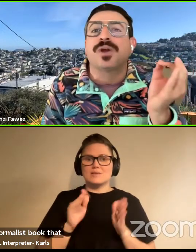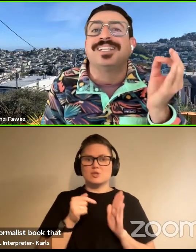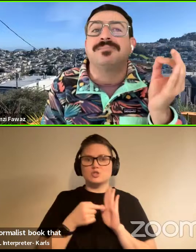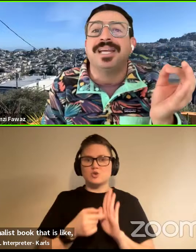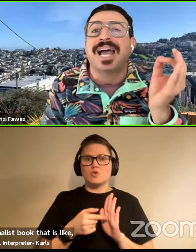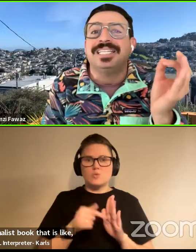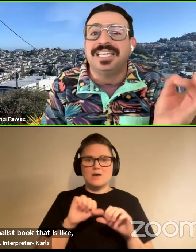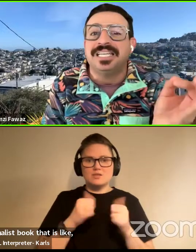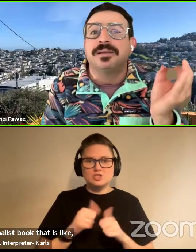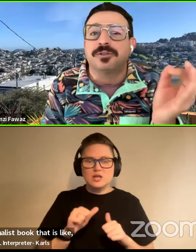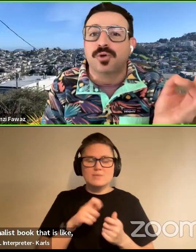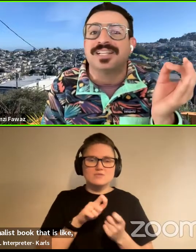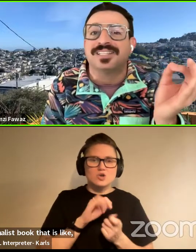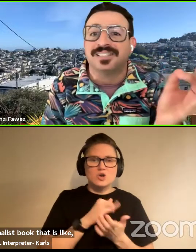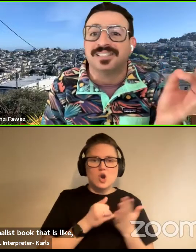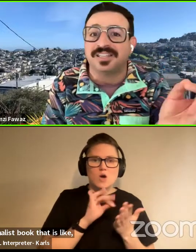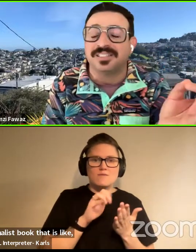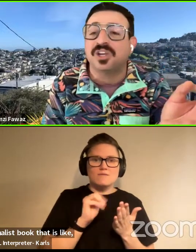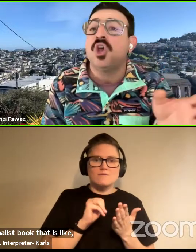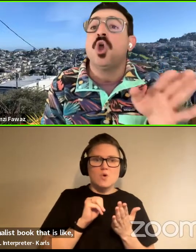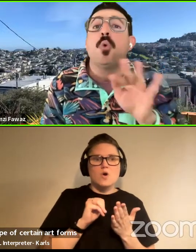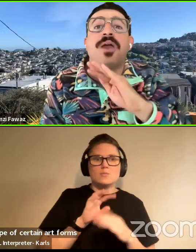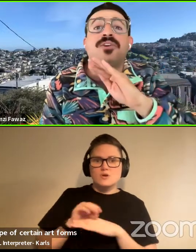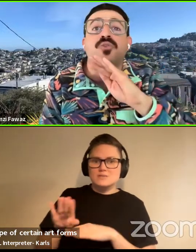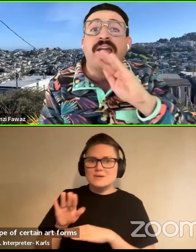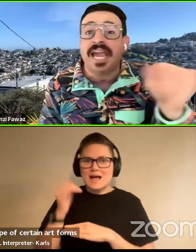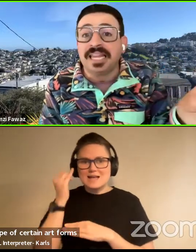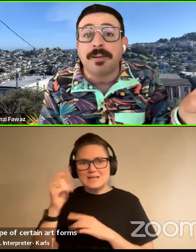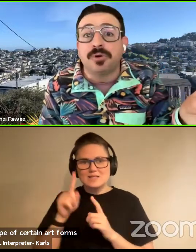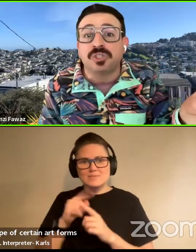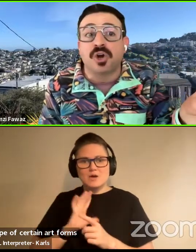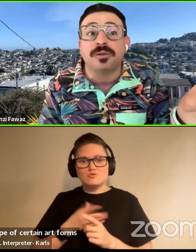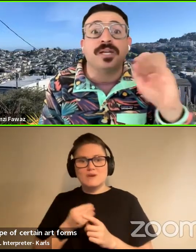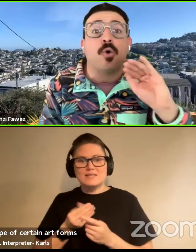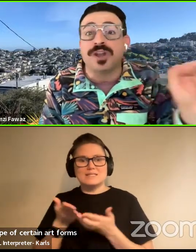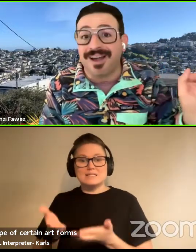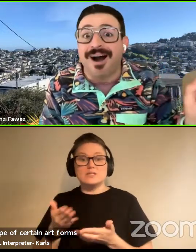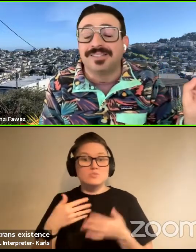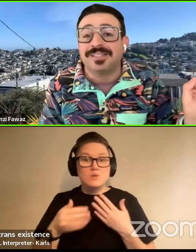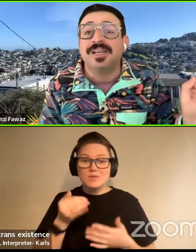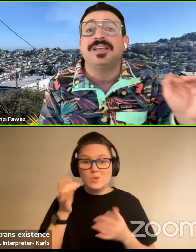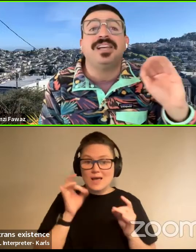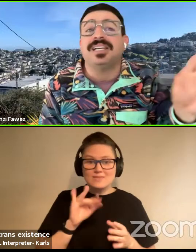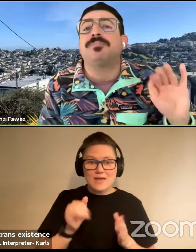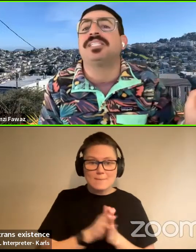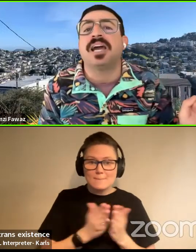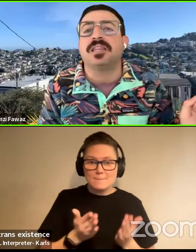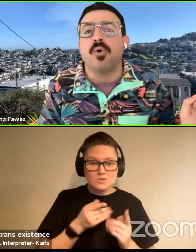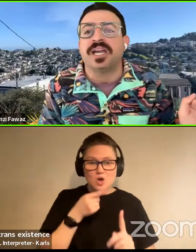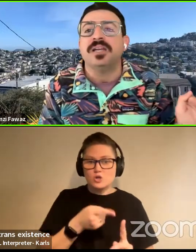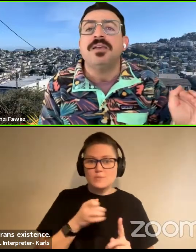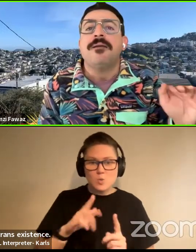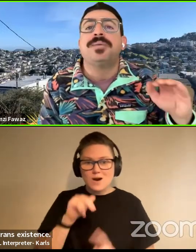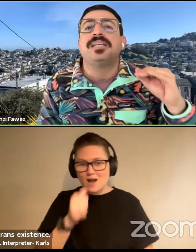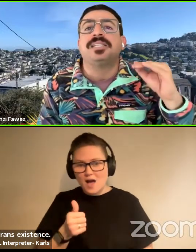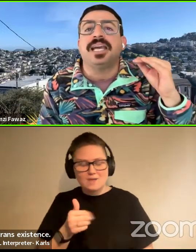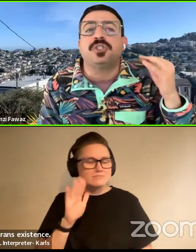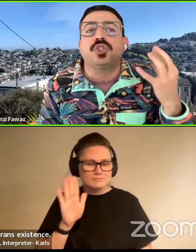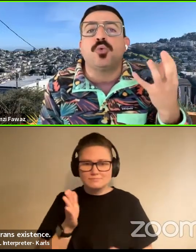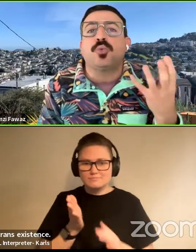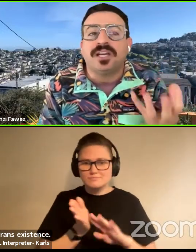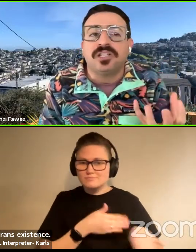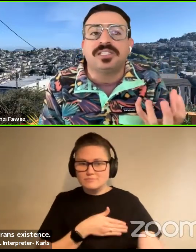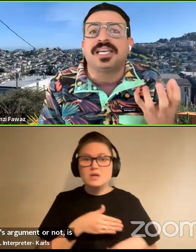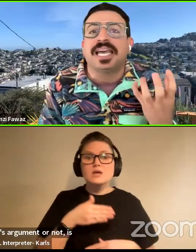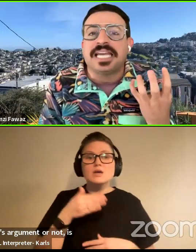art forms transmit ideas about trans existence. Whether you hate that book's argument or not is beside the point because